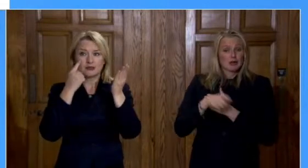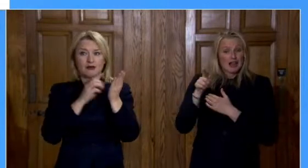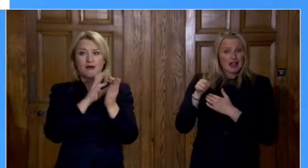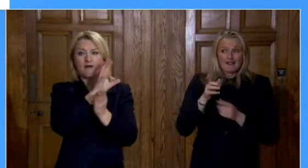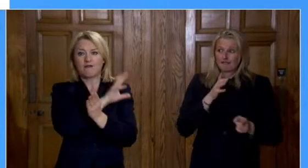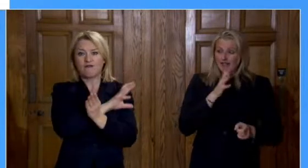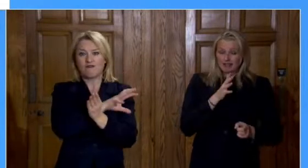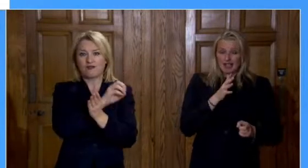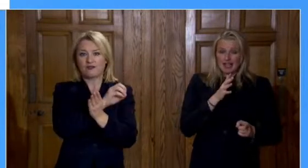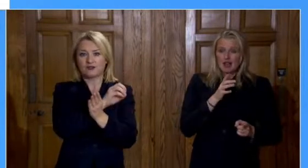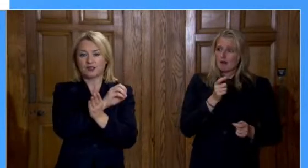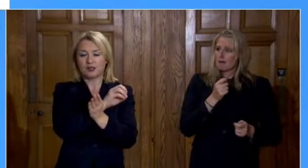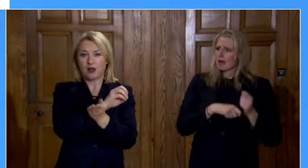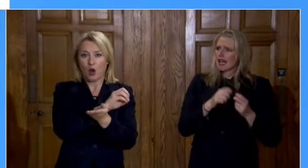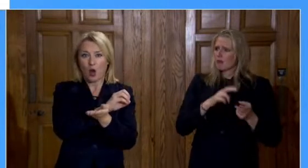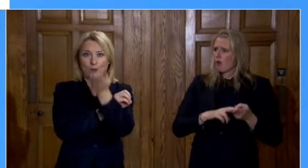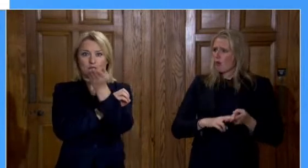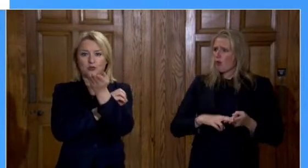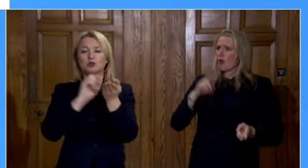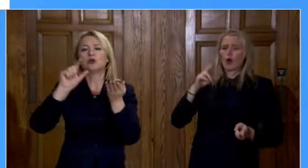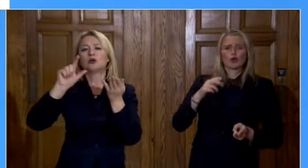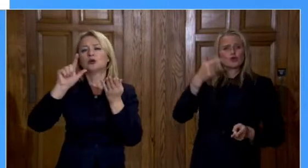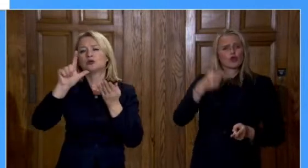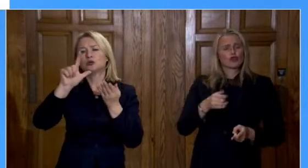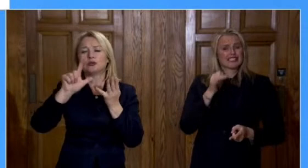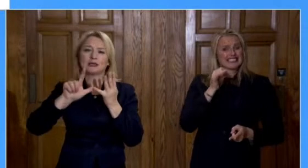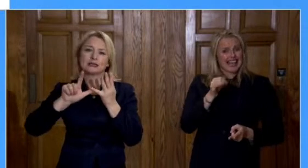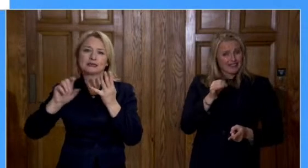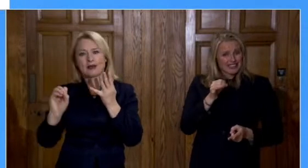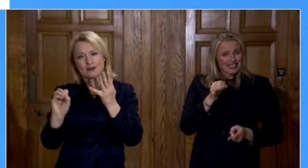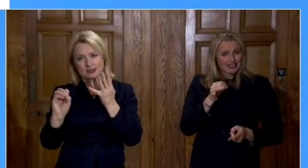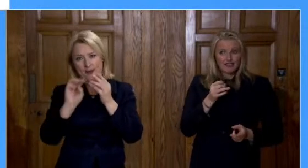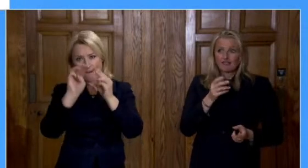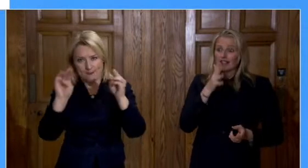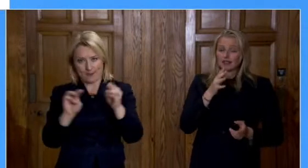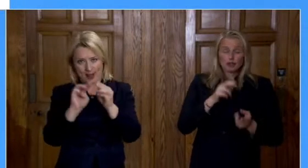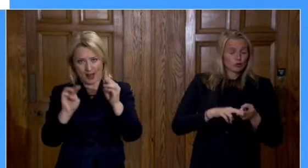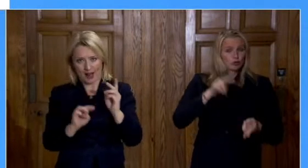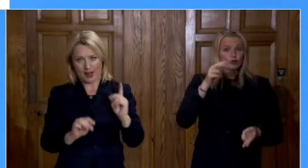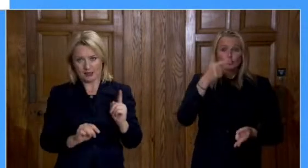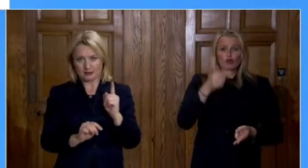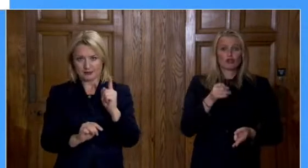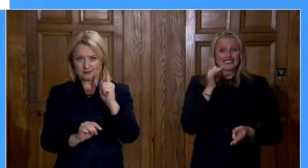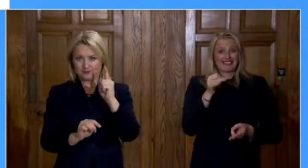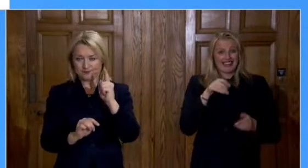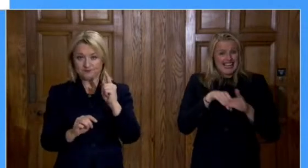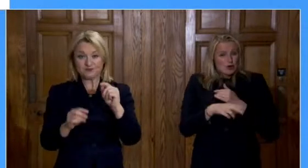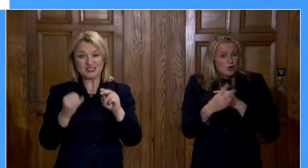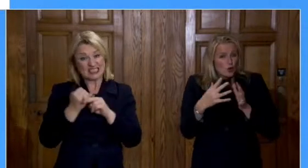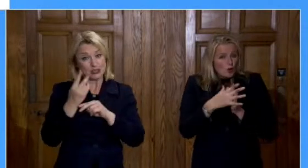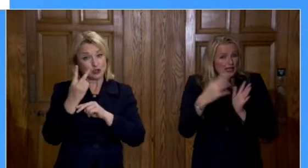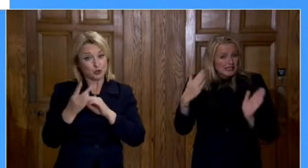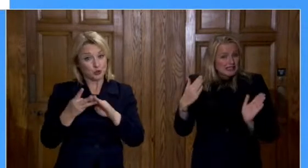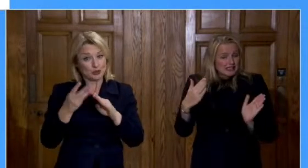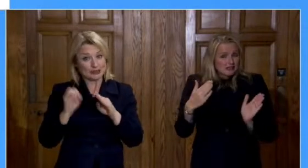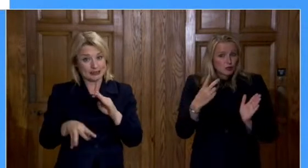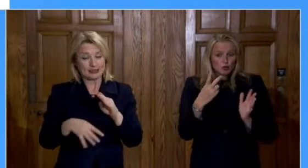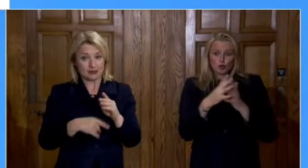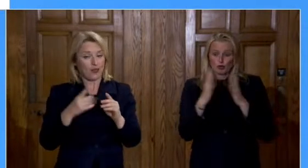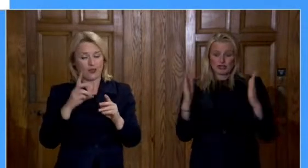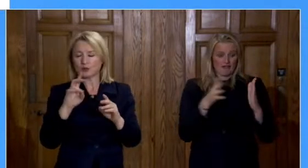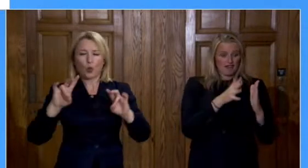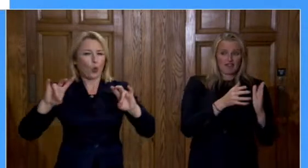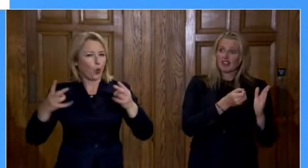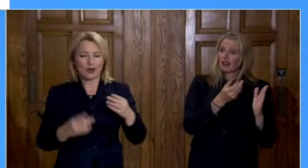we rose to about 270 over a period of two weeks. That is how rapidly